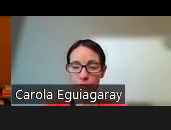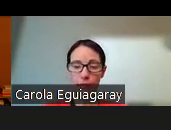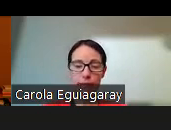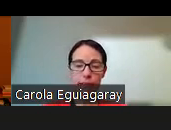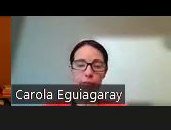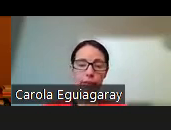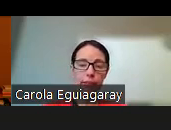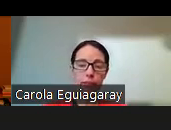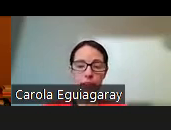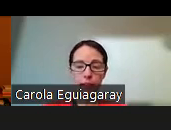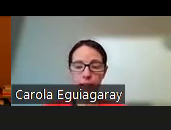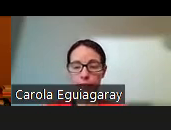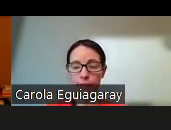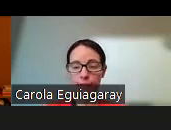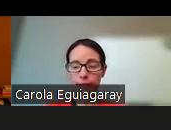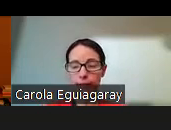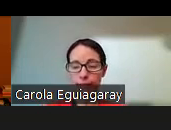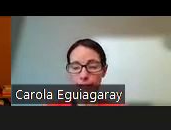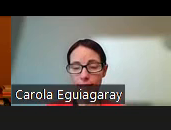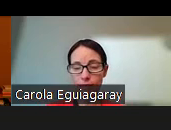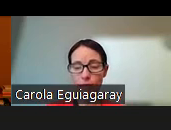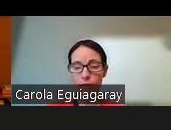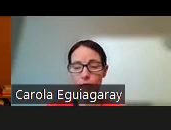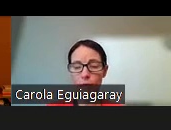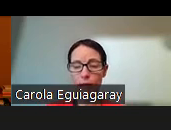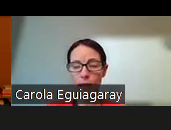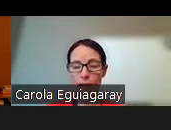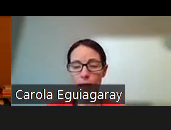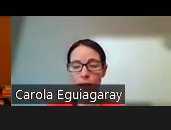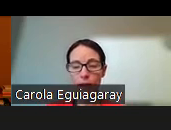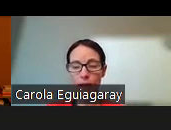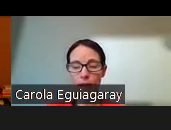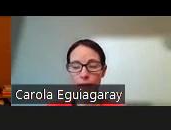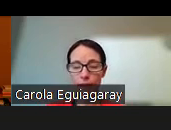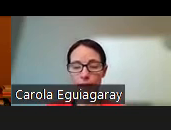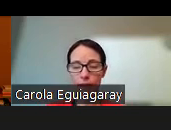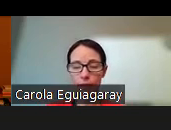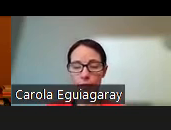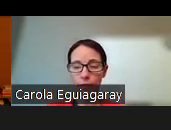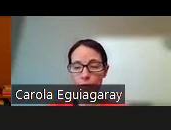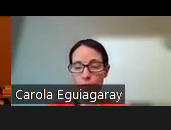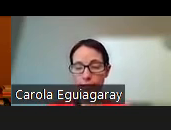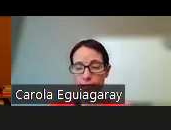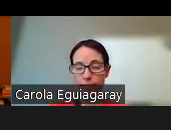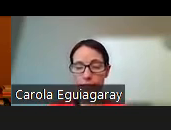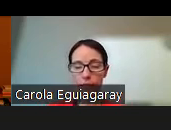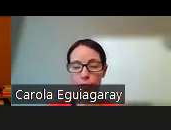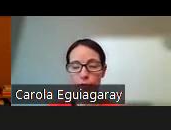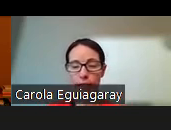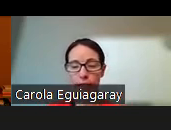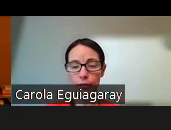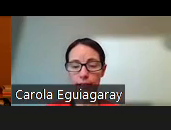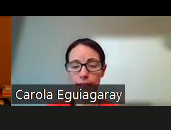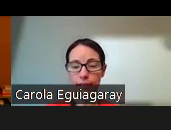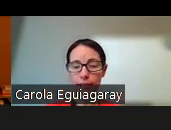i'm going to keep track of how many minutes a day he actually requires the use of a para and then we'll come together